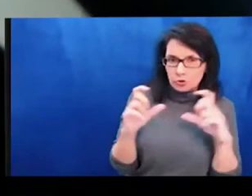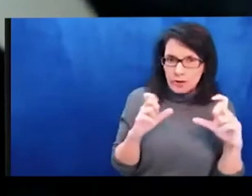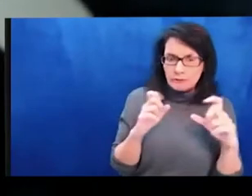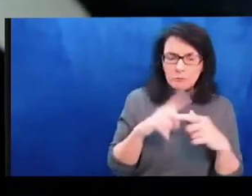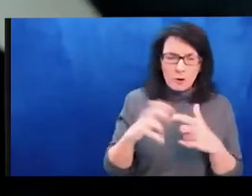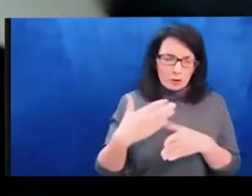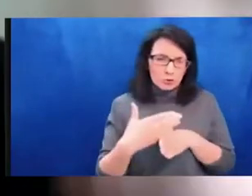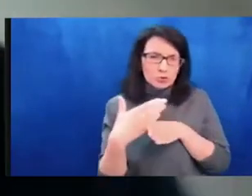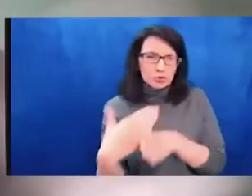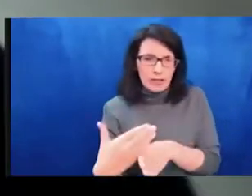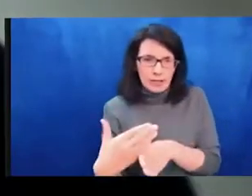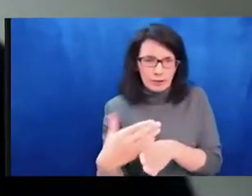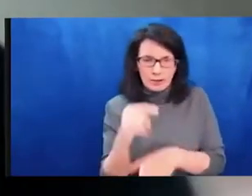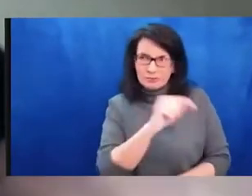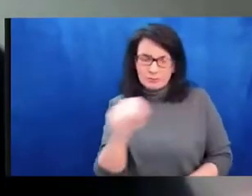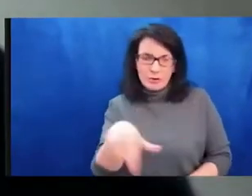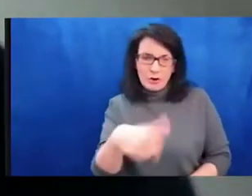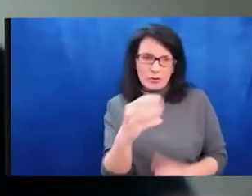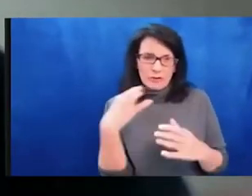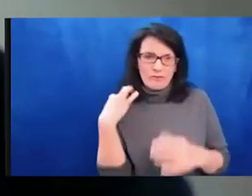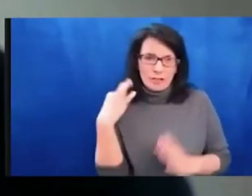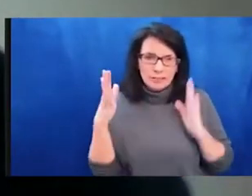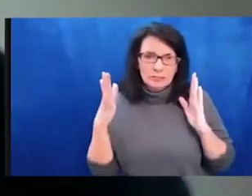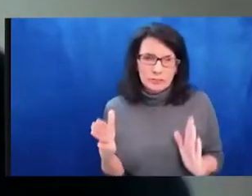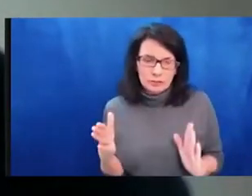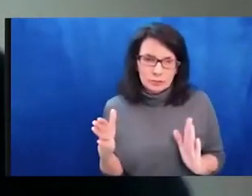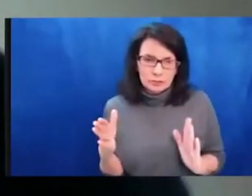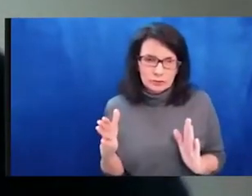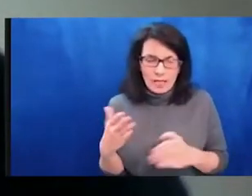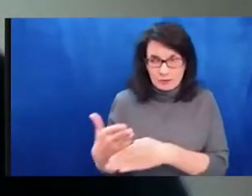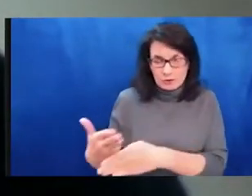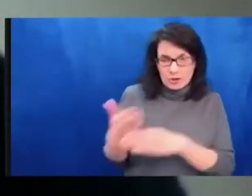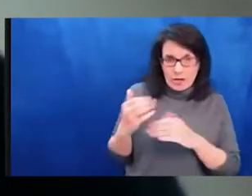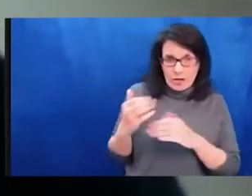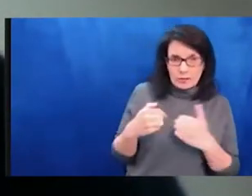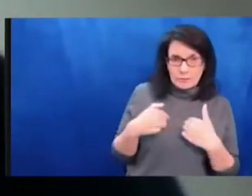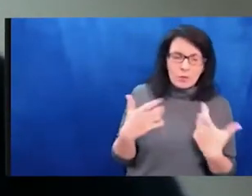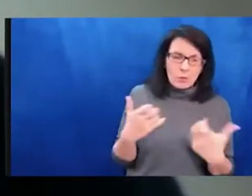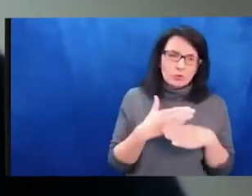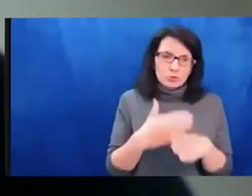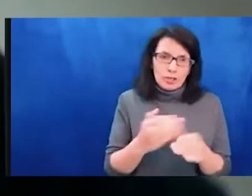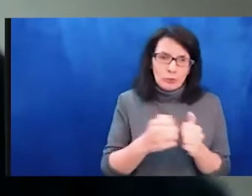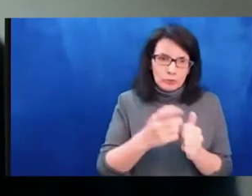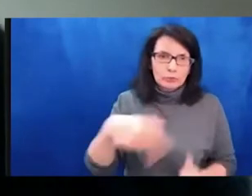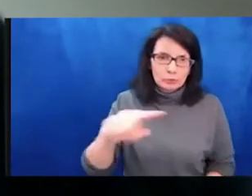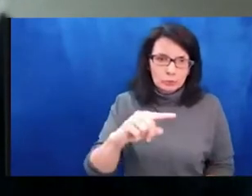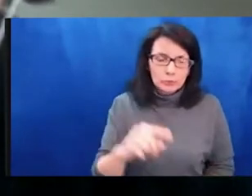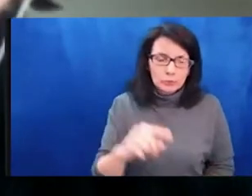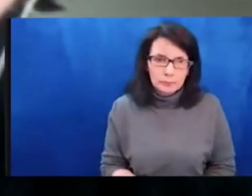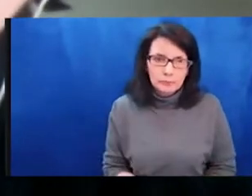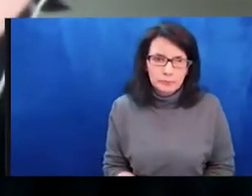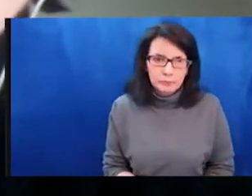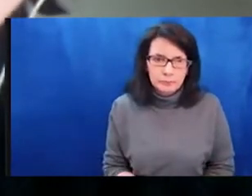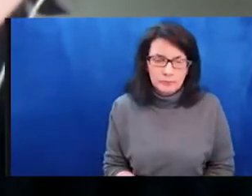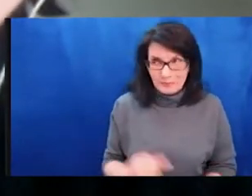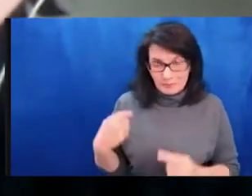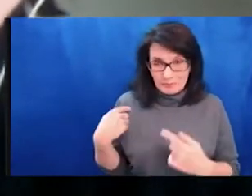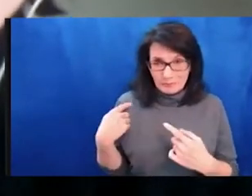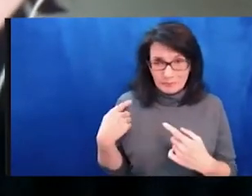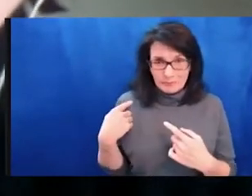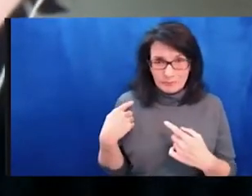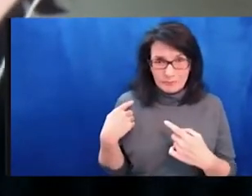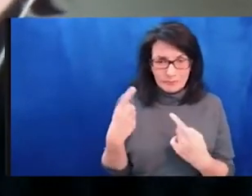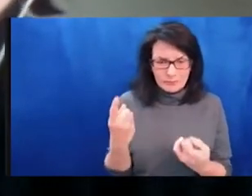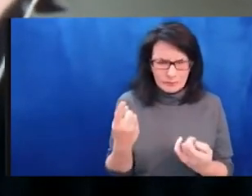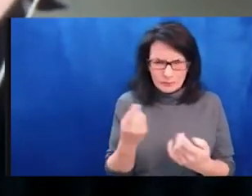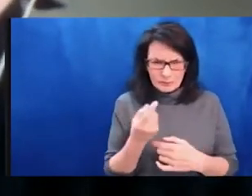And otherwise, there's just a lot happening on the ground. One of the things that I would like to share with you are some photographs